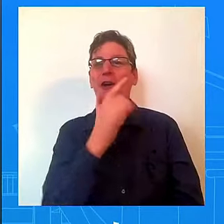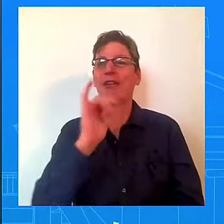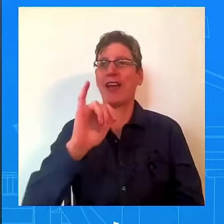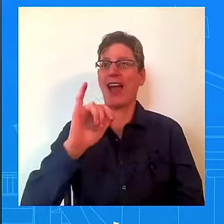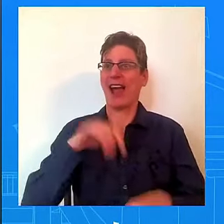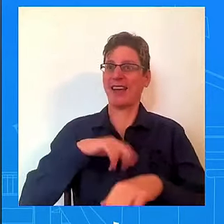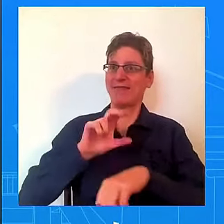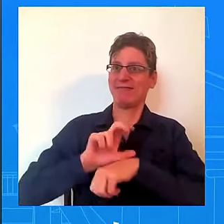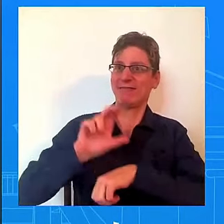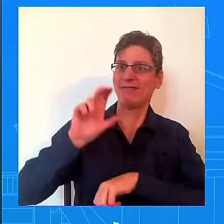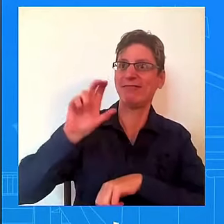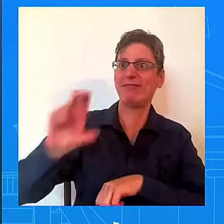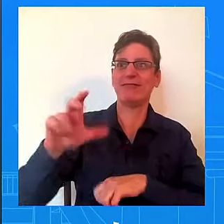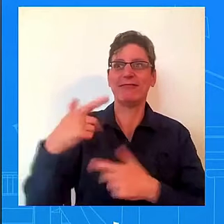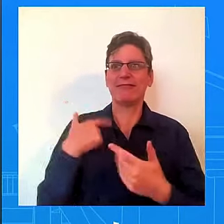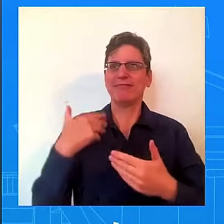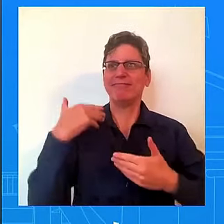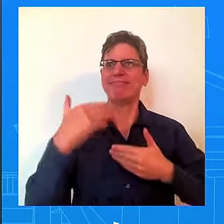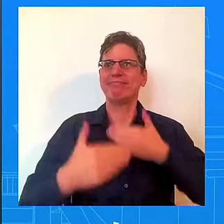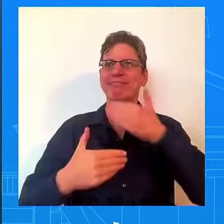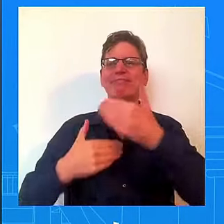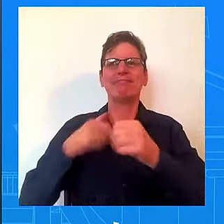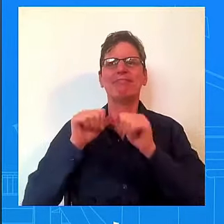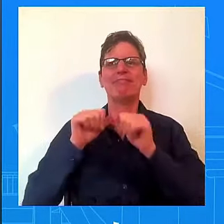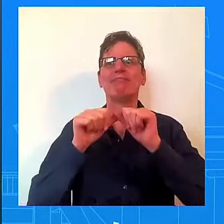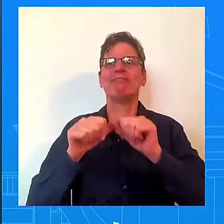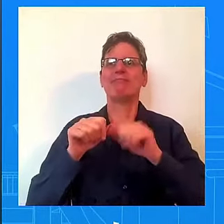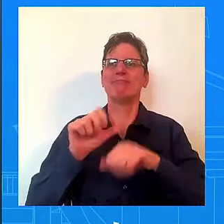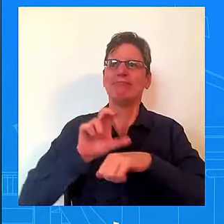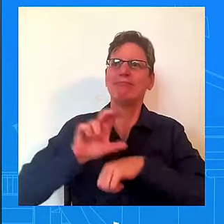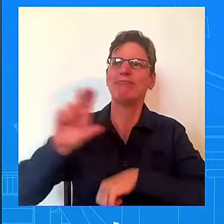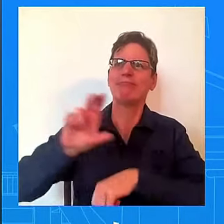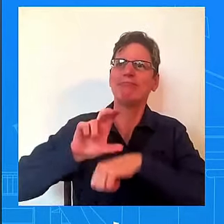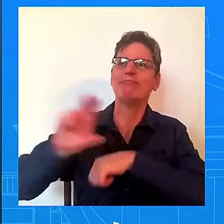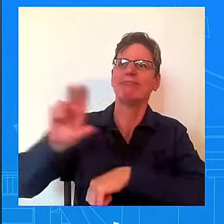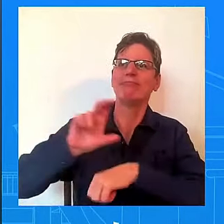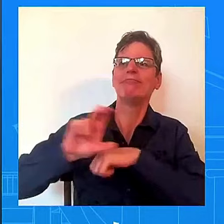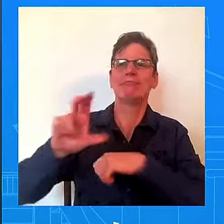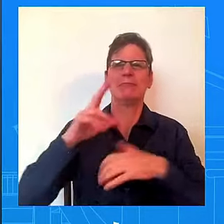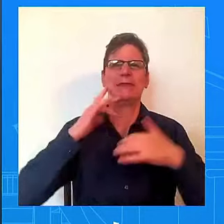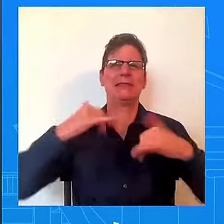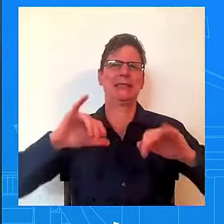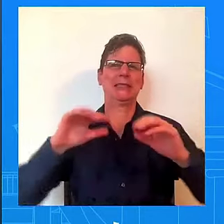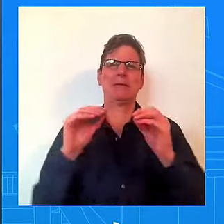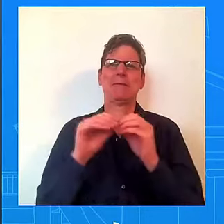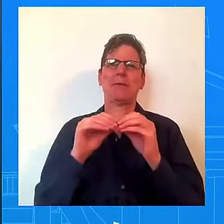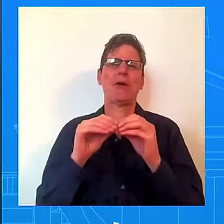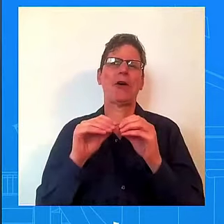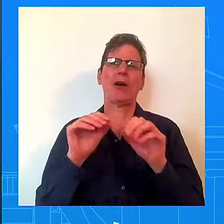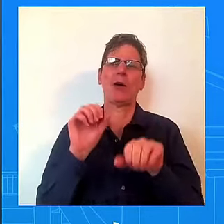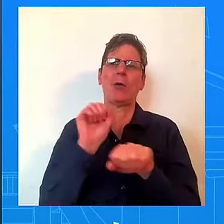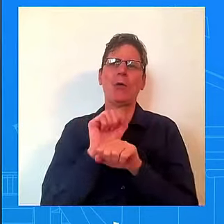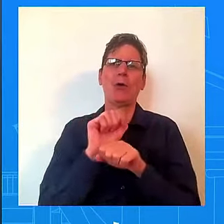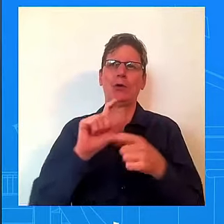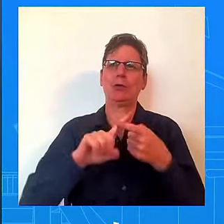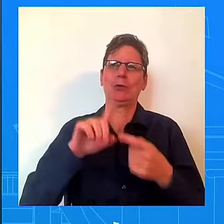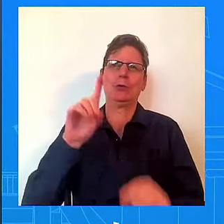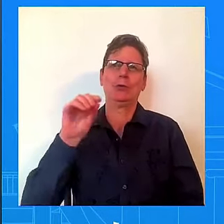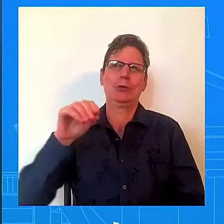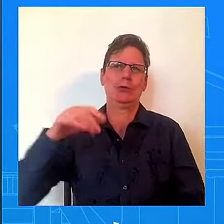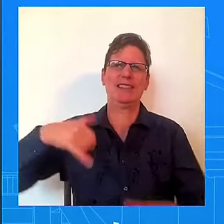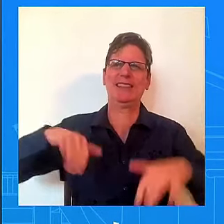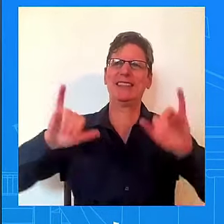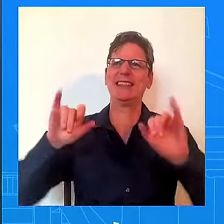But undeniably, there's still more work to be done in those areas. When you look at wage growth, wage growth is